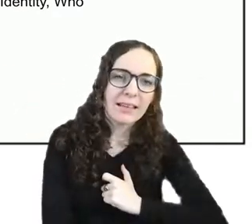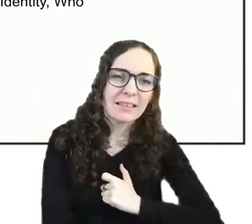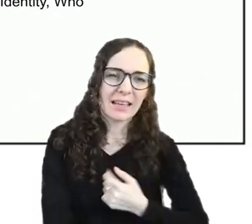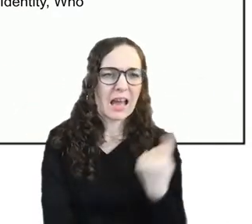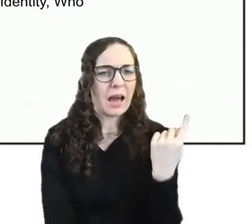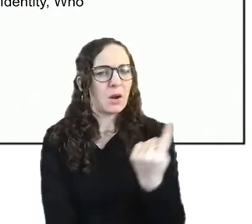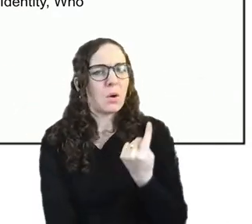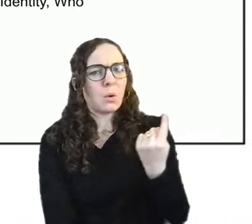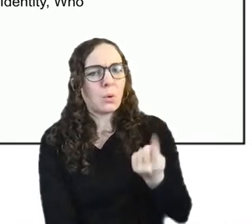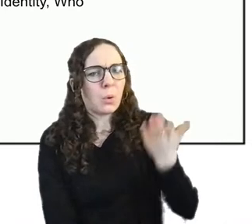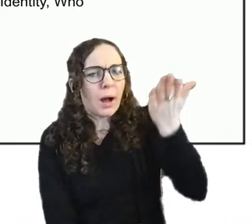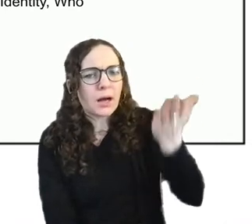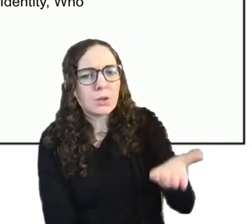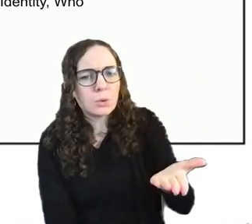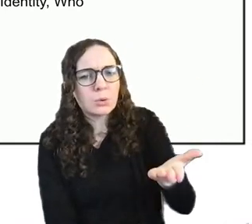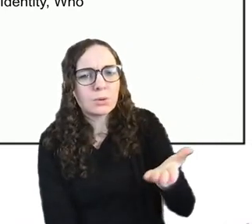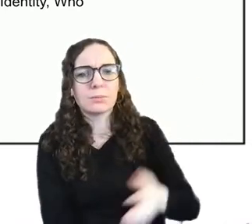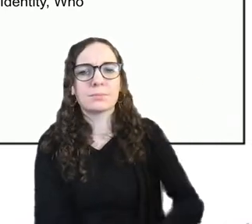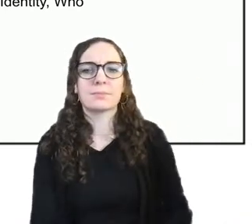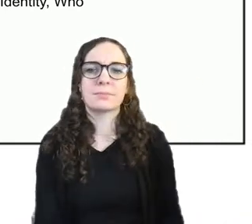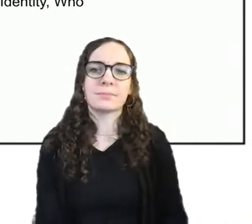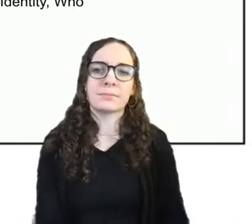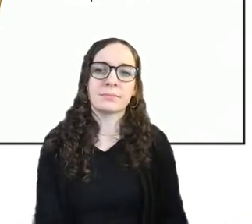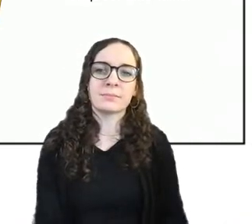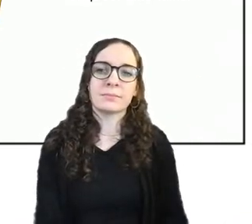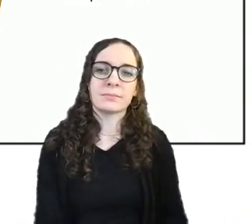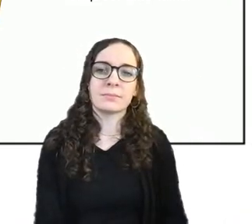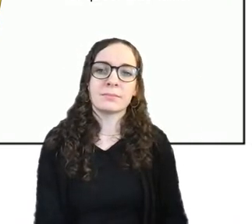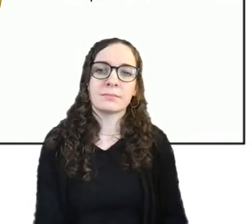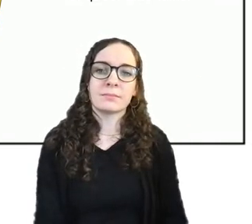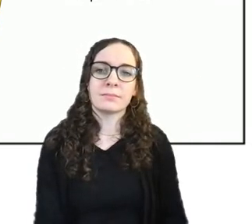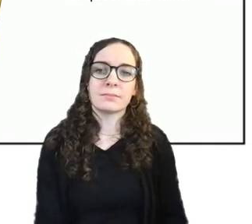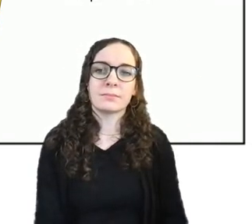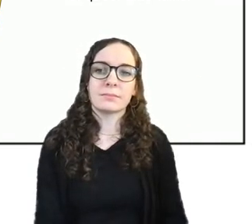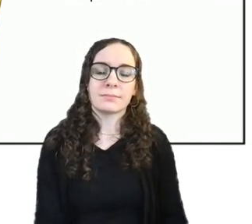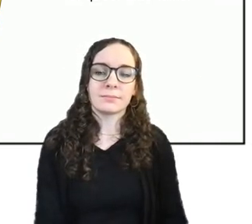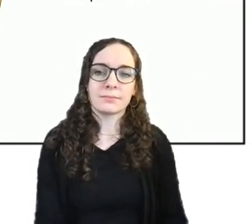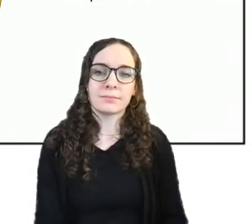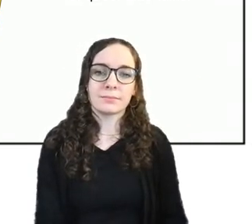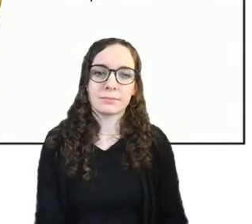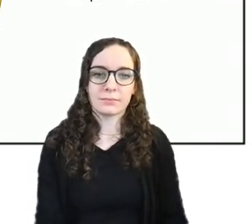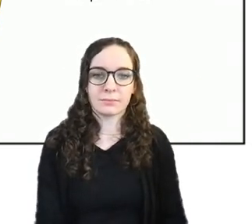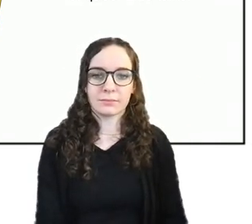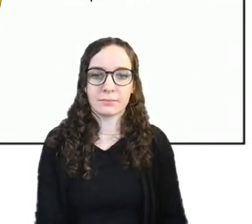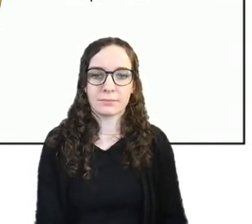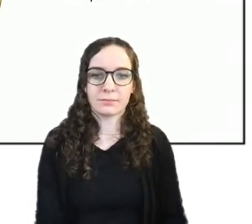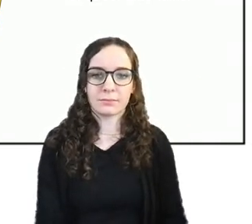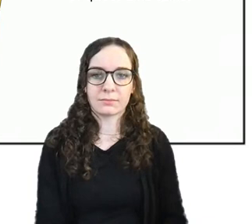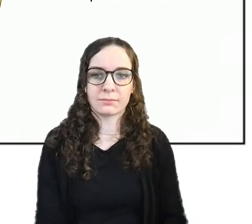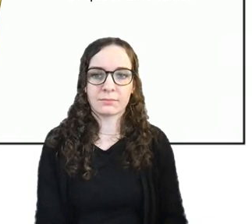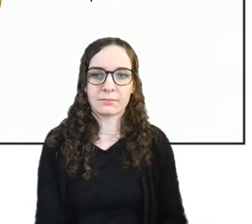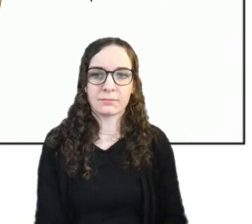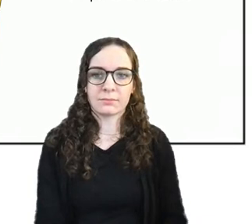um i can't see the